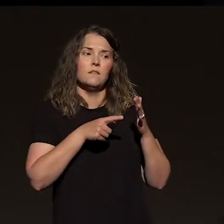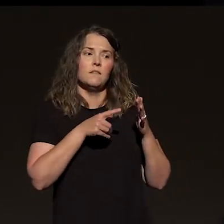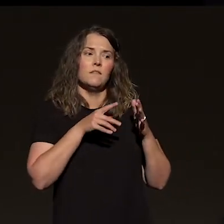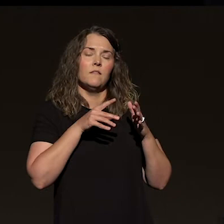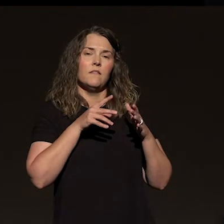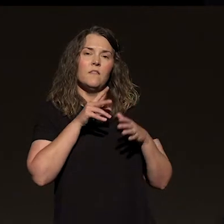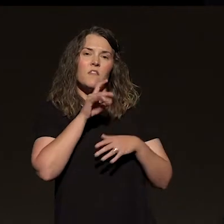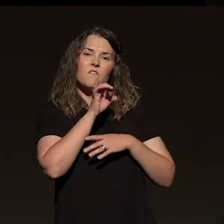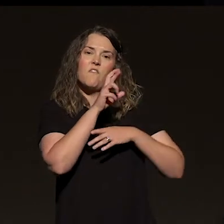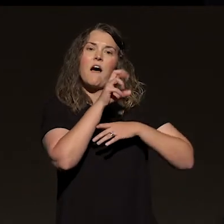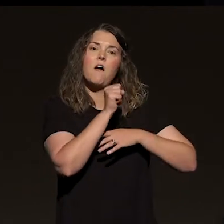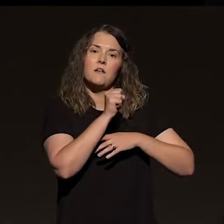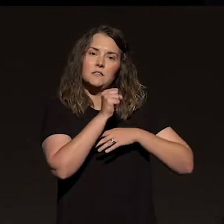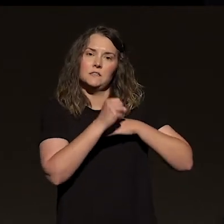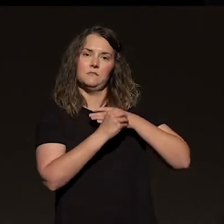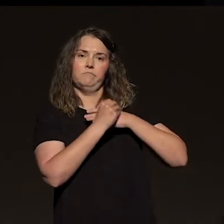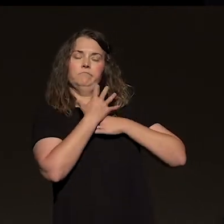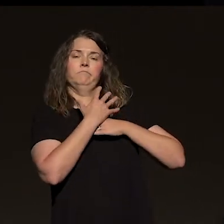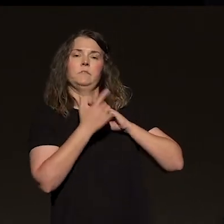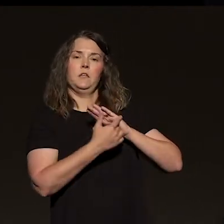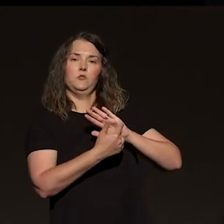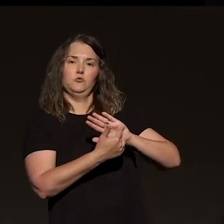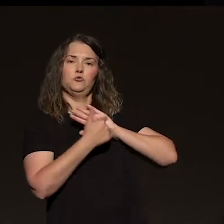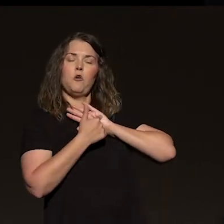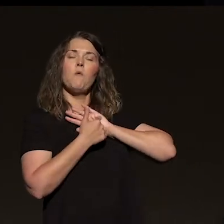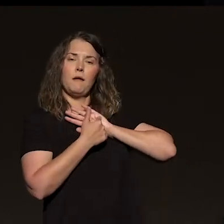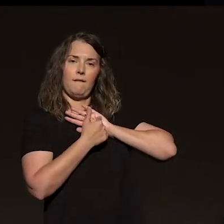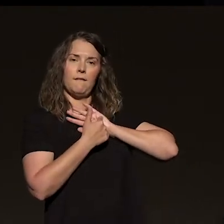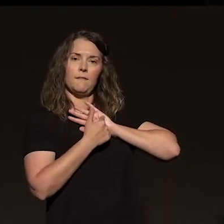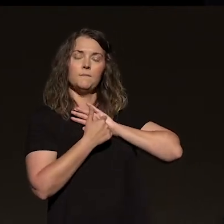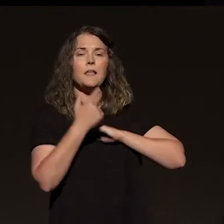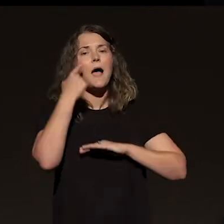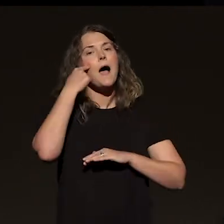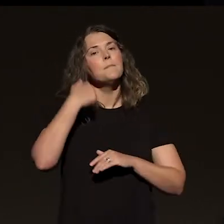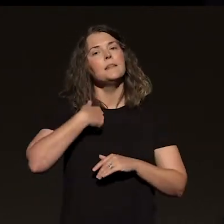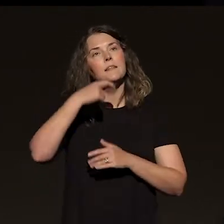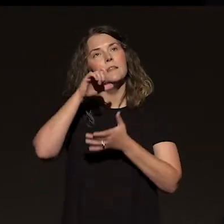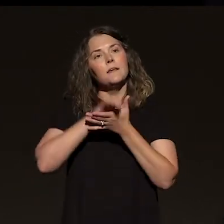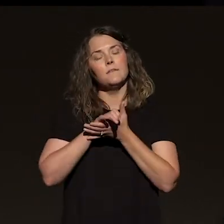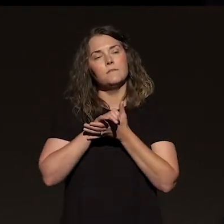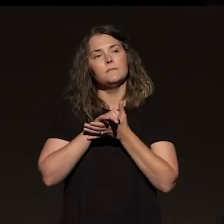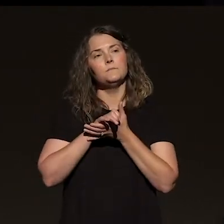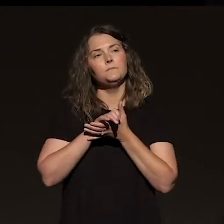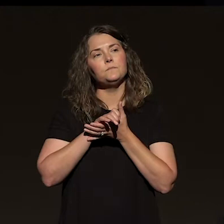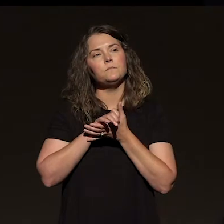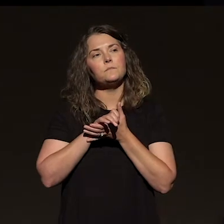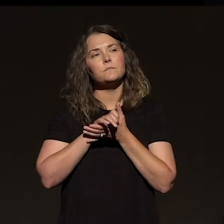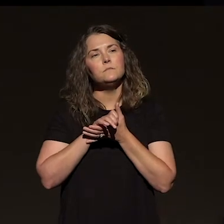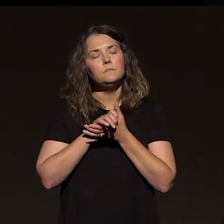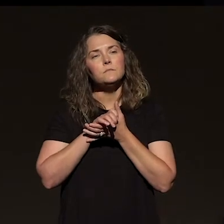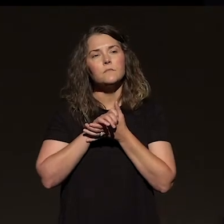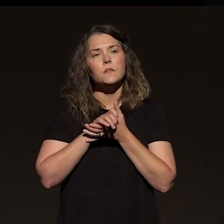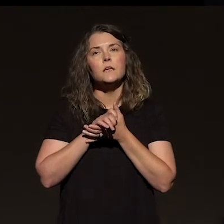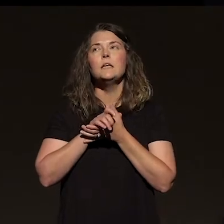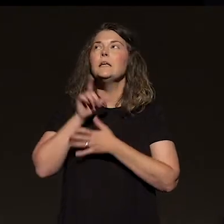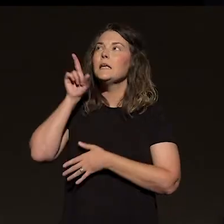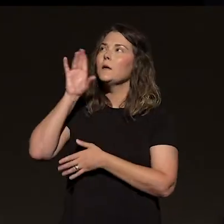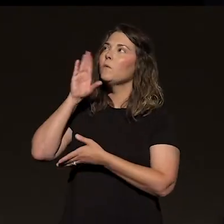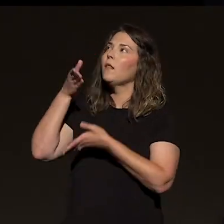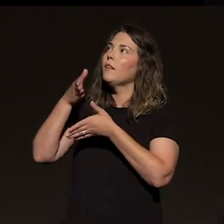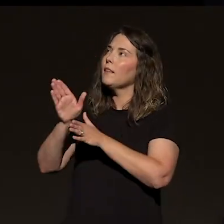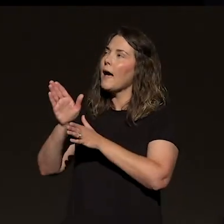You see, here's what I believe. I believe that God will, in his grace, mercy, and love, allow storms to come to your life,